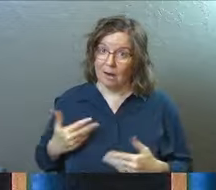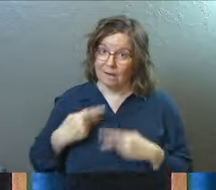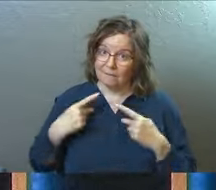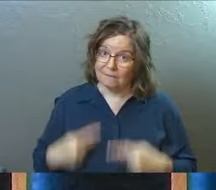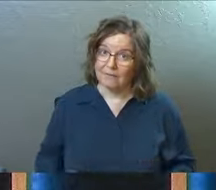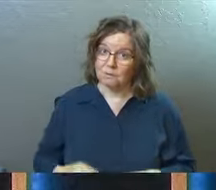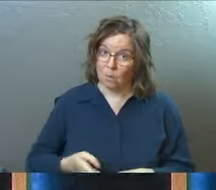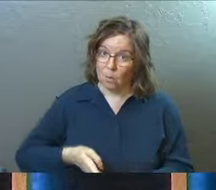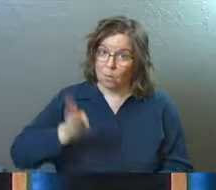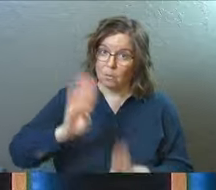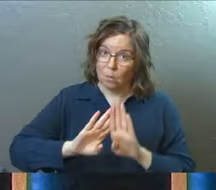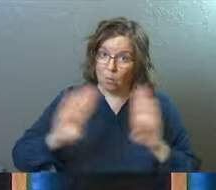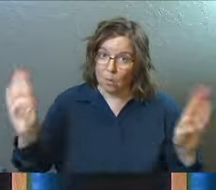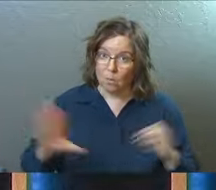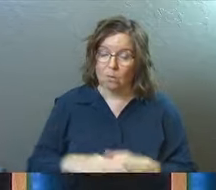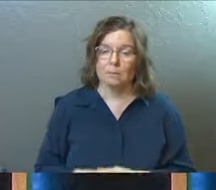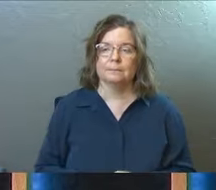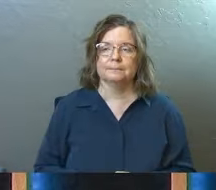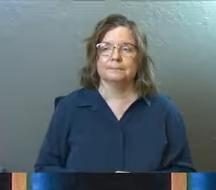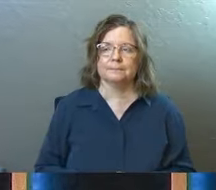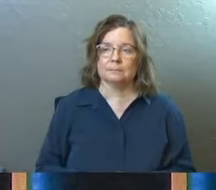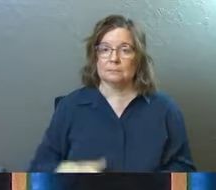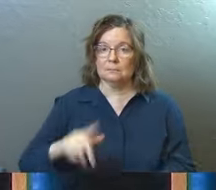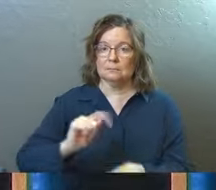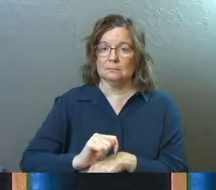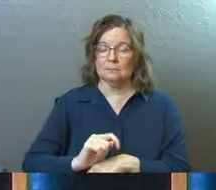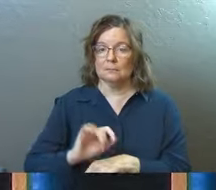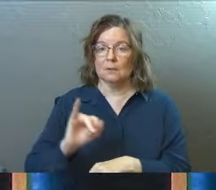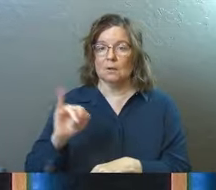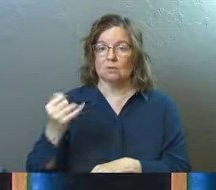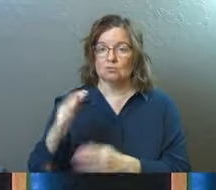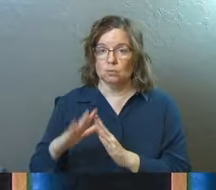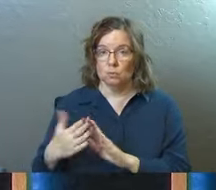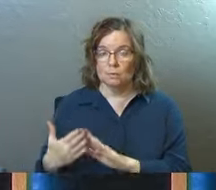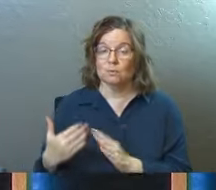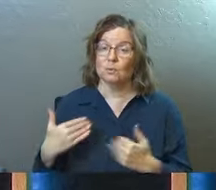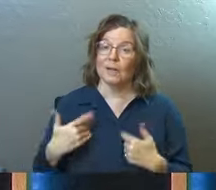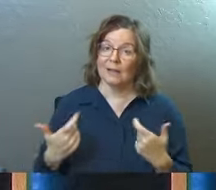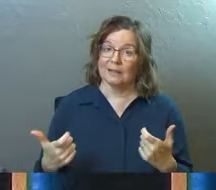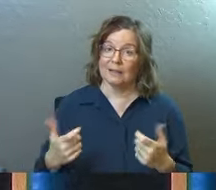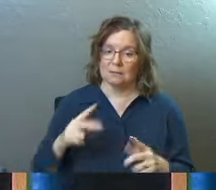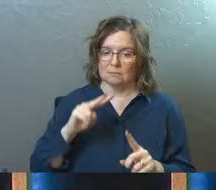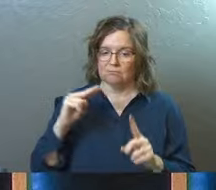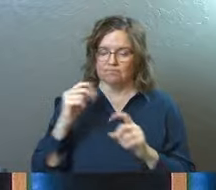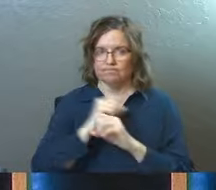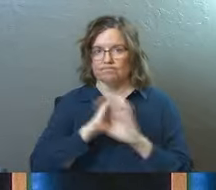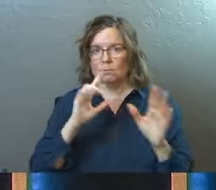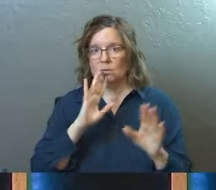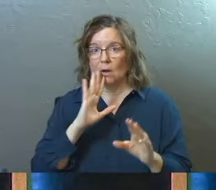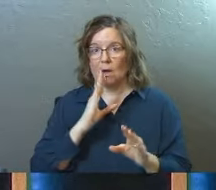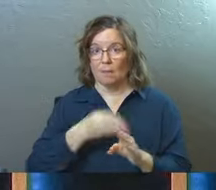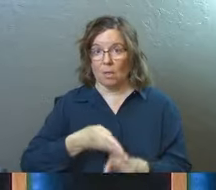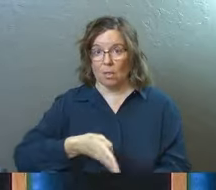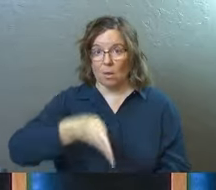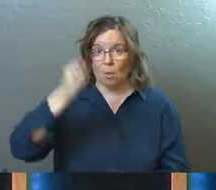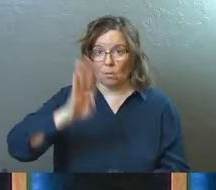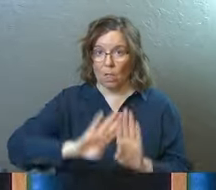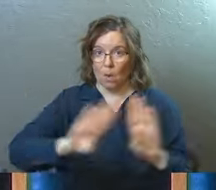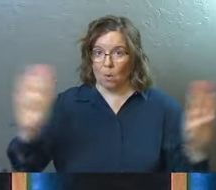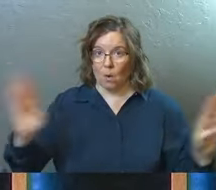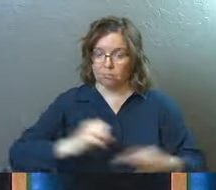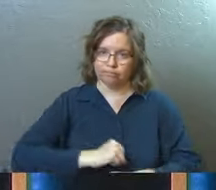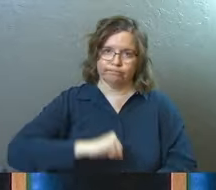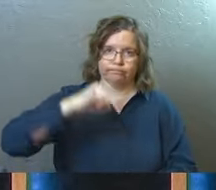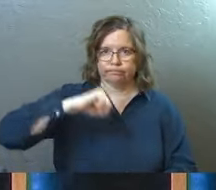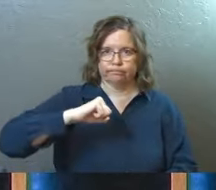The temple in Jerusalem that was there, even at the time of Paul's writing here. So he's got this in view when he talks about a wall of hostility. Like you would